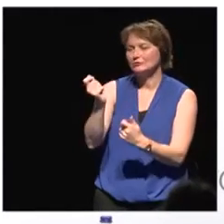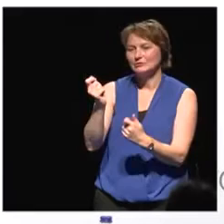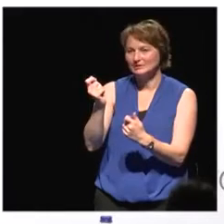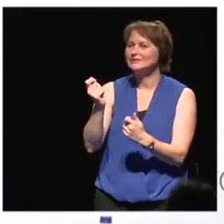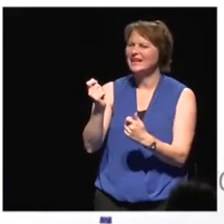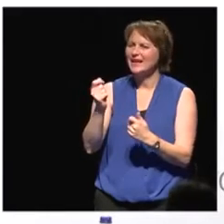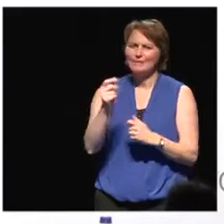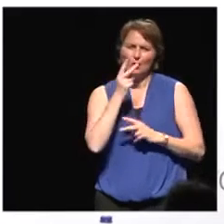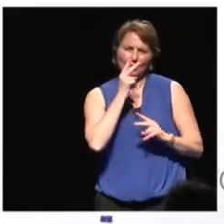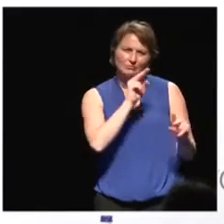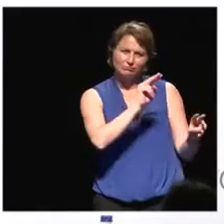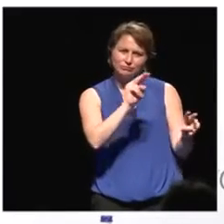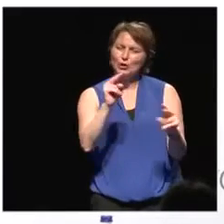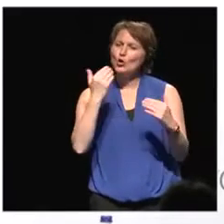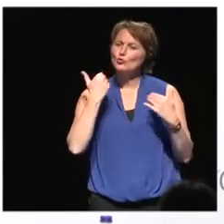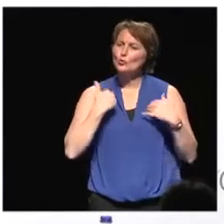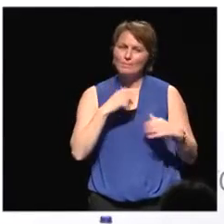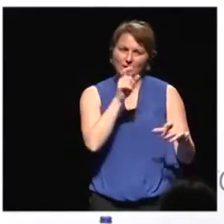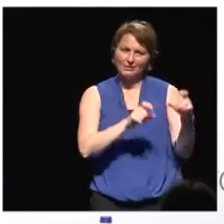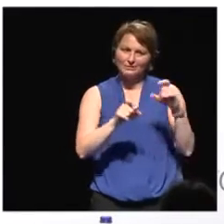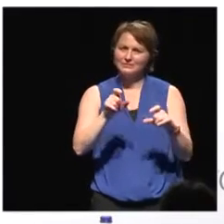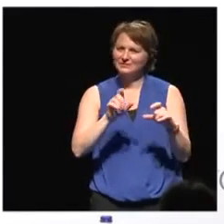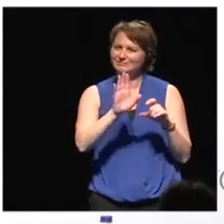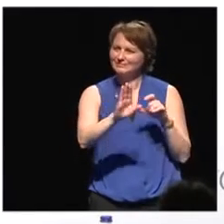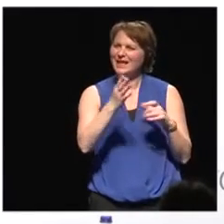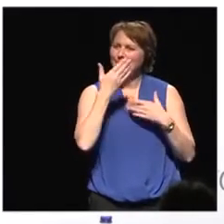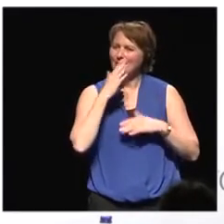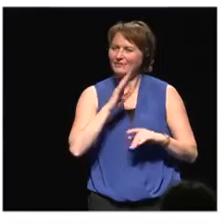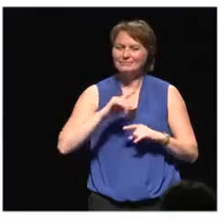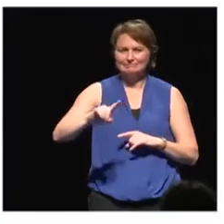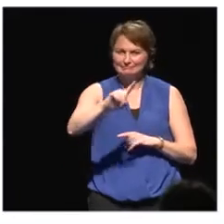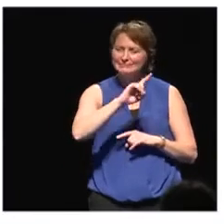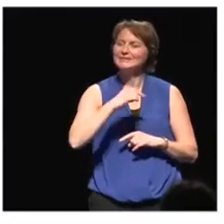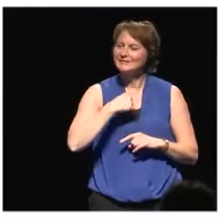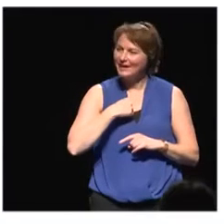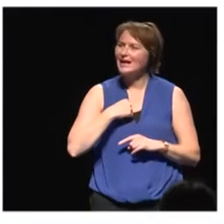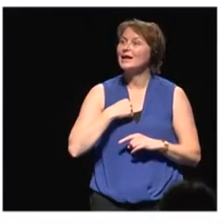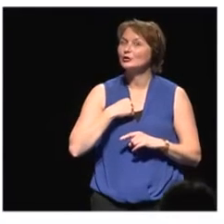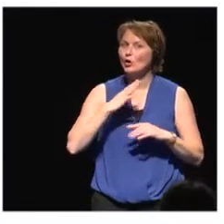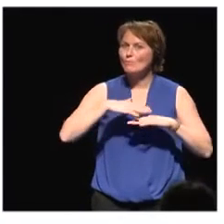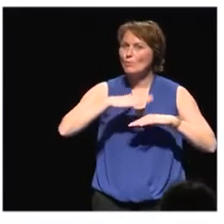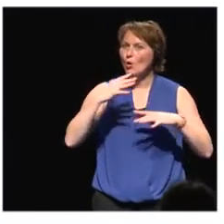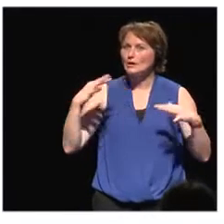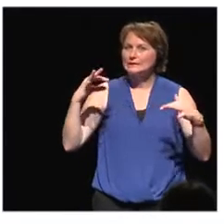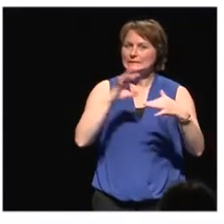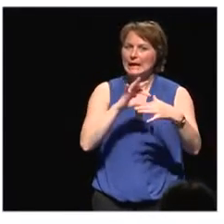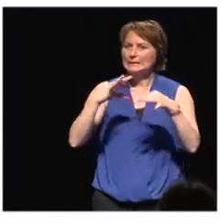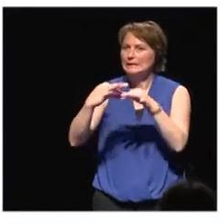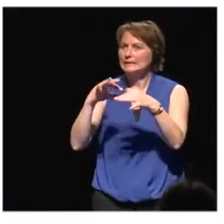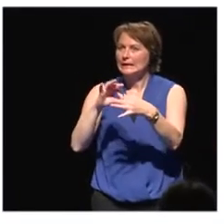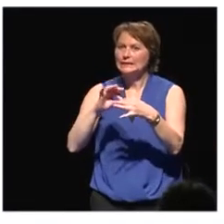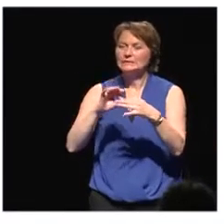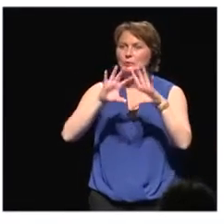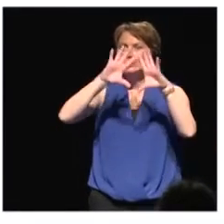of human behavior is that our world is becoming a lot more hyper-connected. But that hasn't really reduced